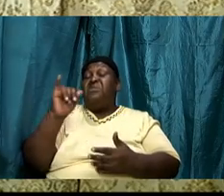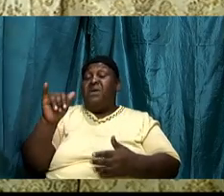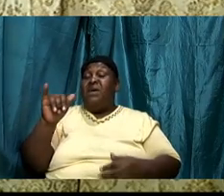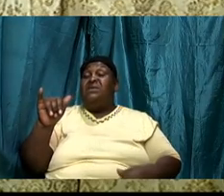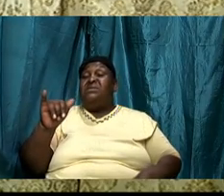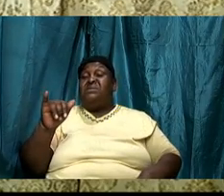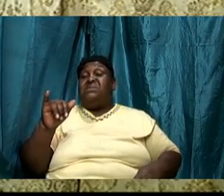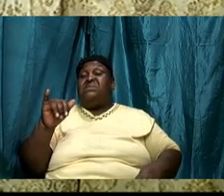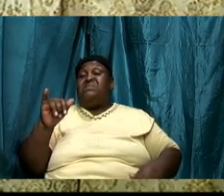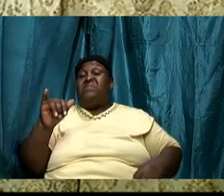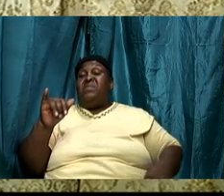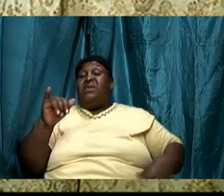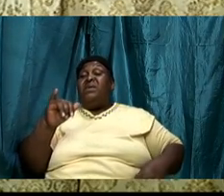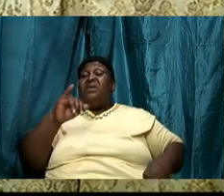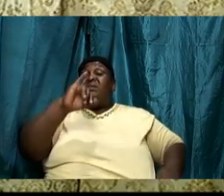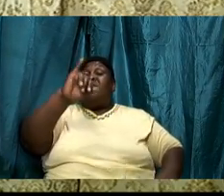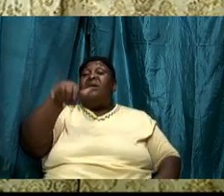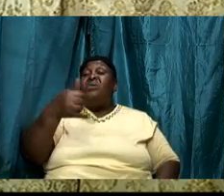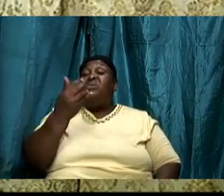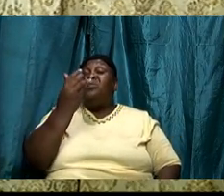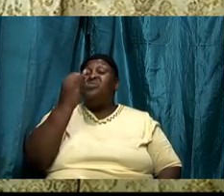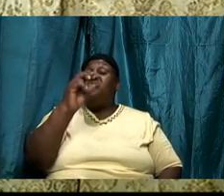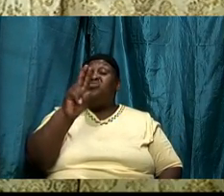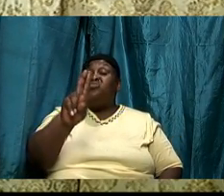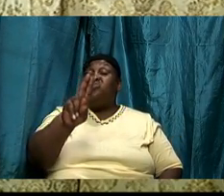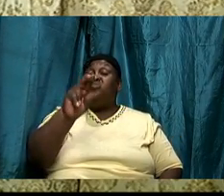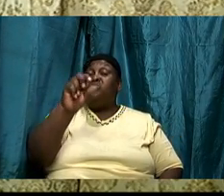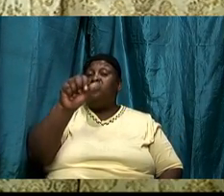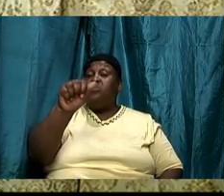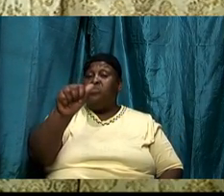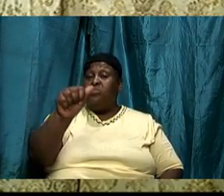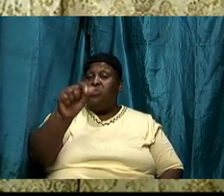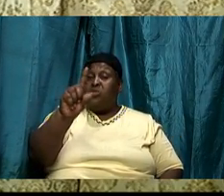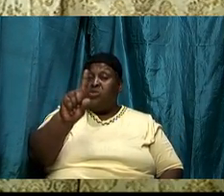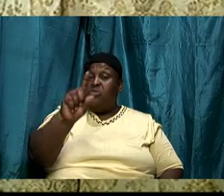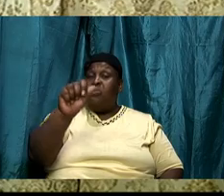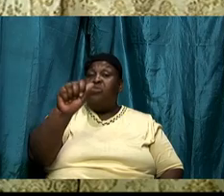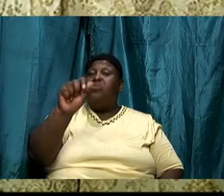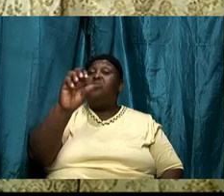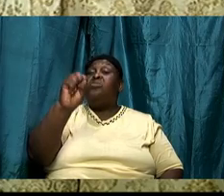like Judas Judas hanged himself